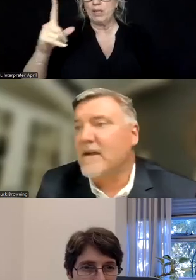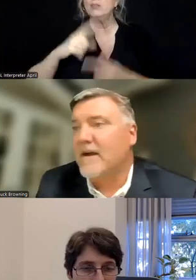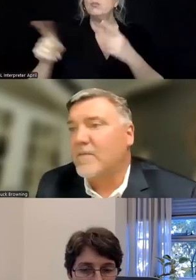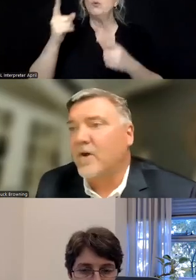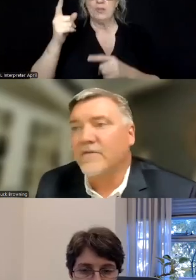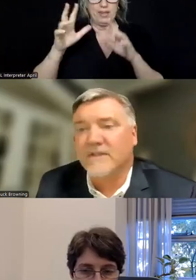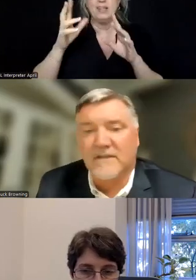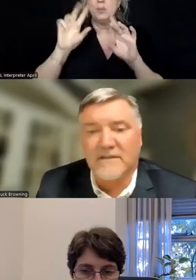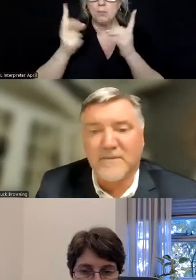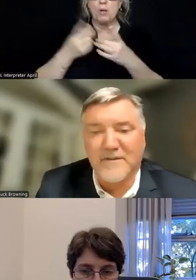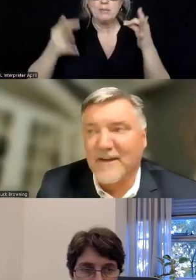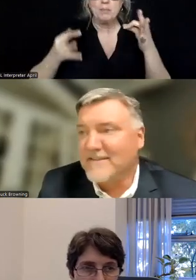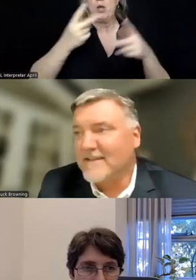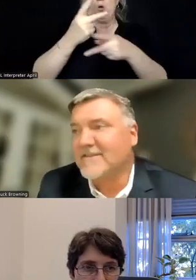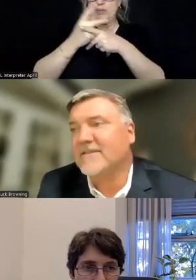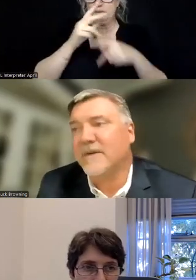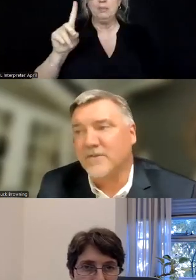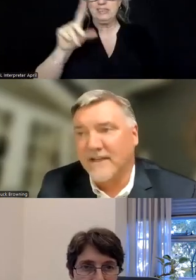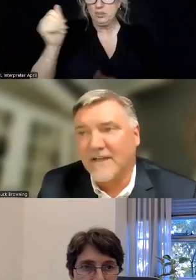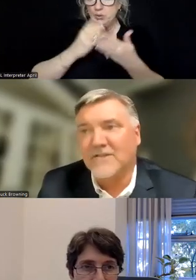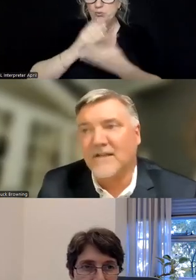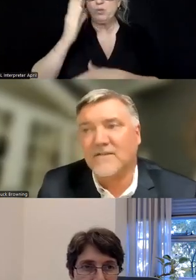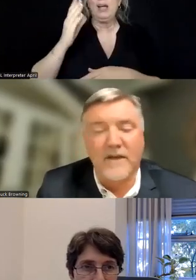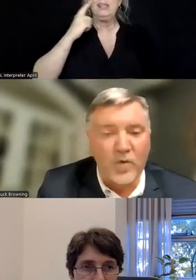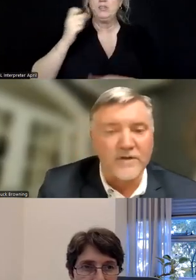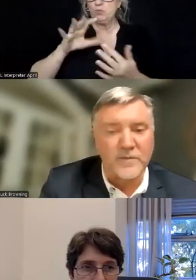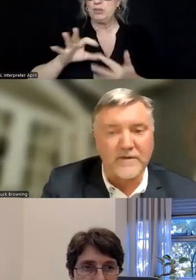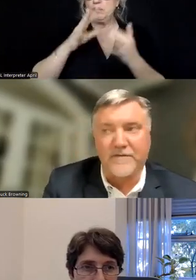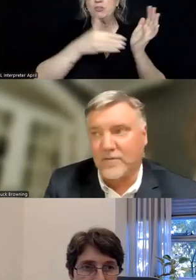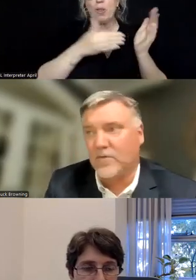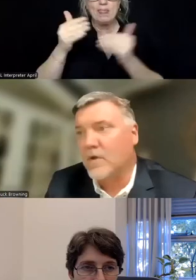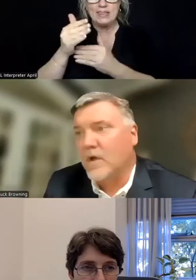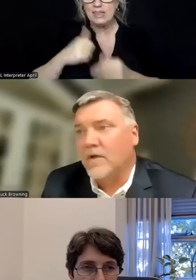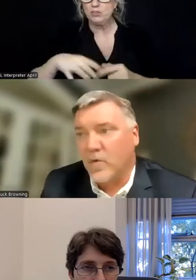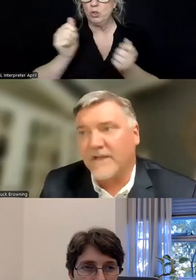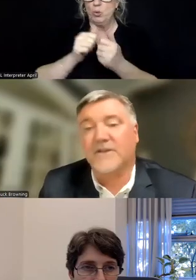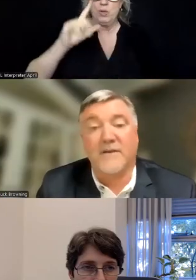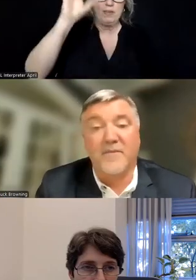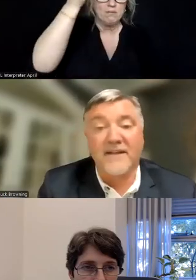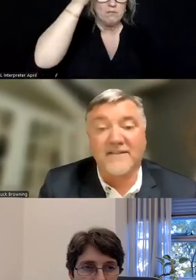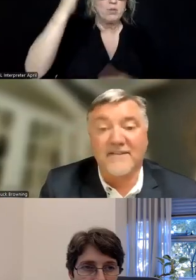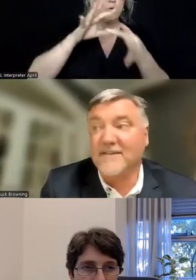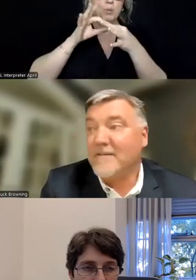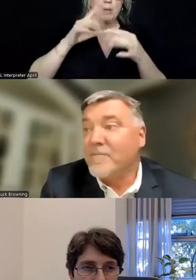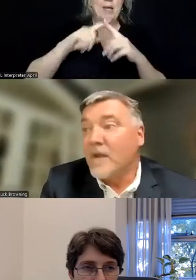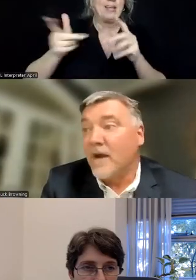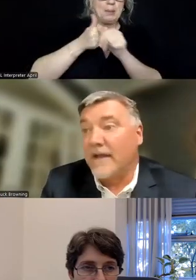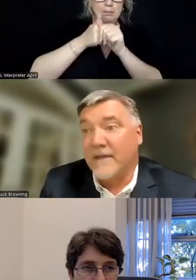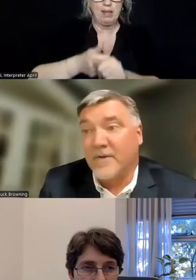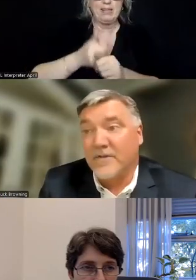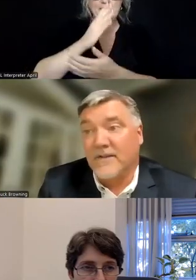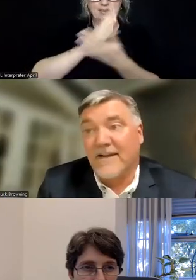Justice, oversees the disability rights section, special litigation section, and works with the federal coordination and compliance section